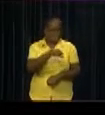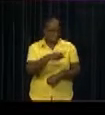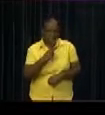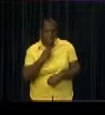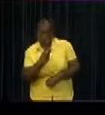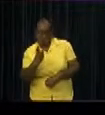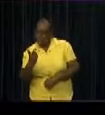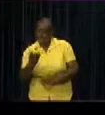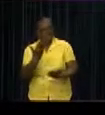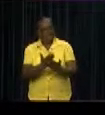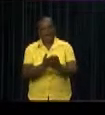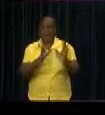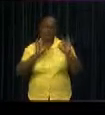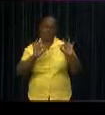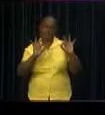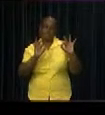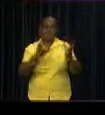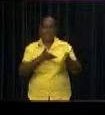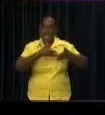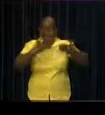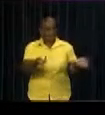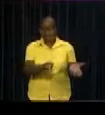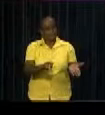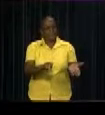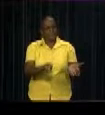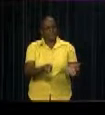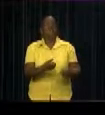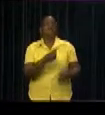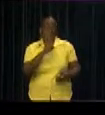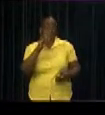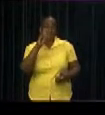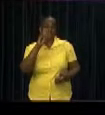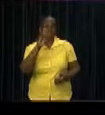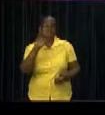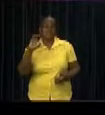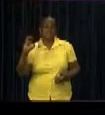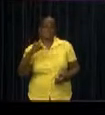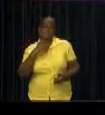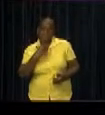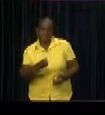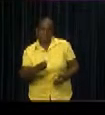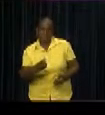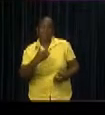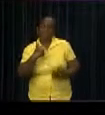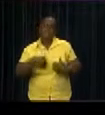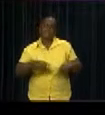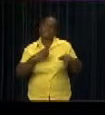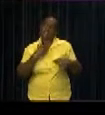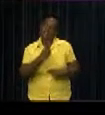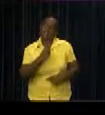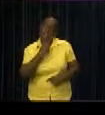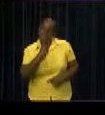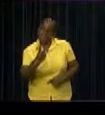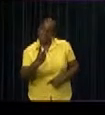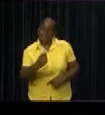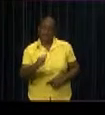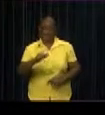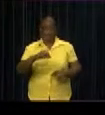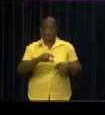actions themselves if it turns out that their destination does not meet the prescribed safety rules.